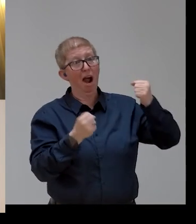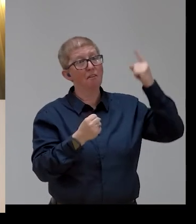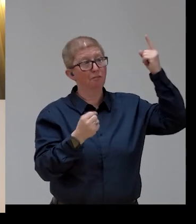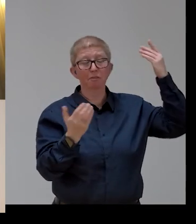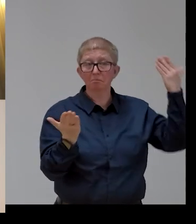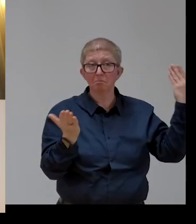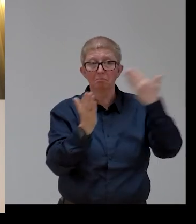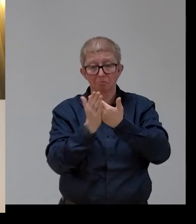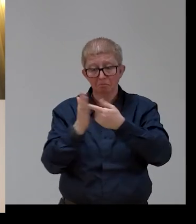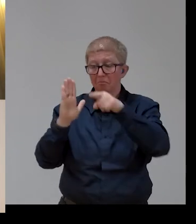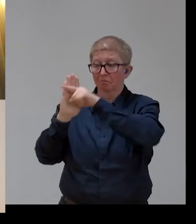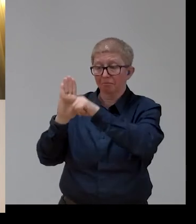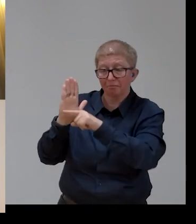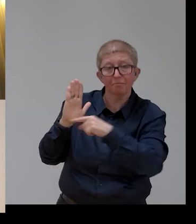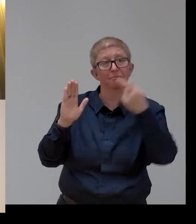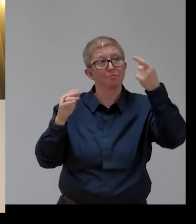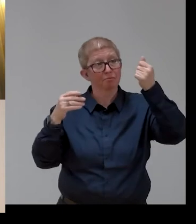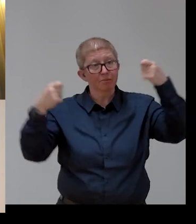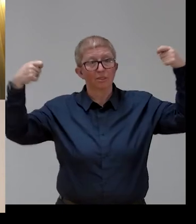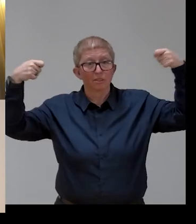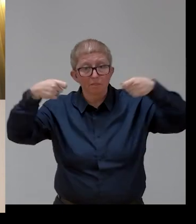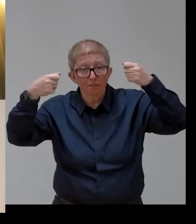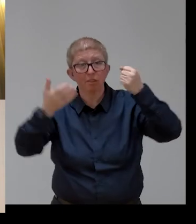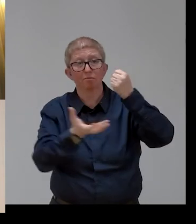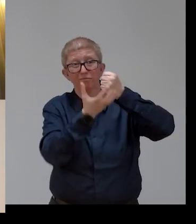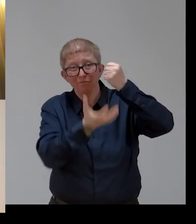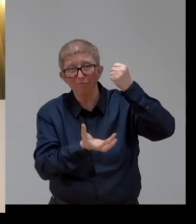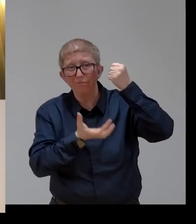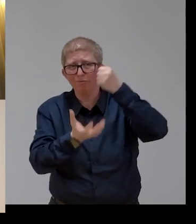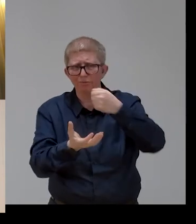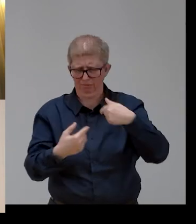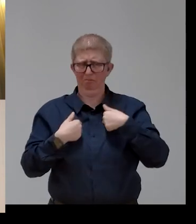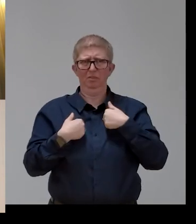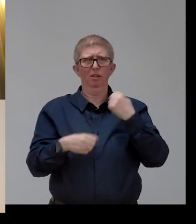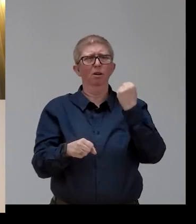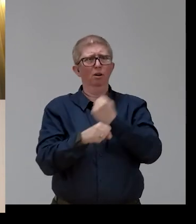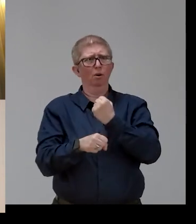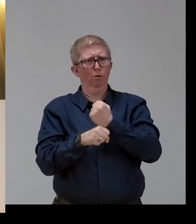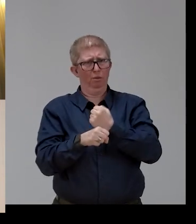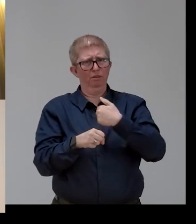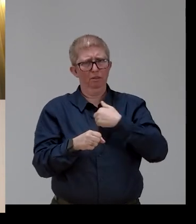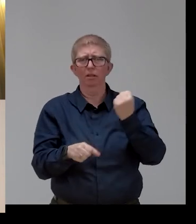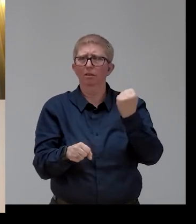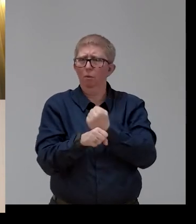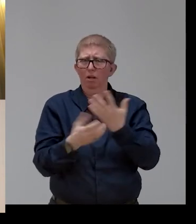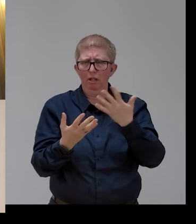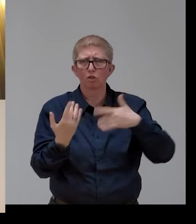myself working a lot, as you know, European Social Fund Plus, for example, to support